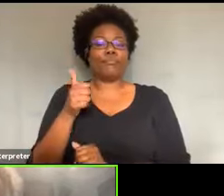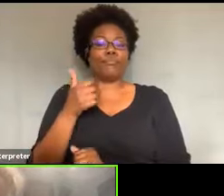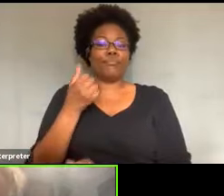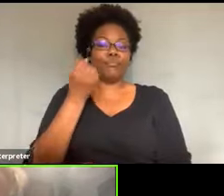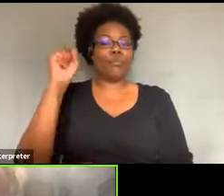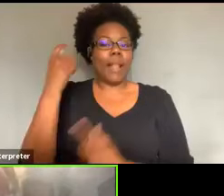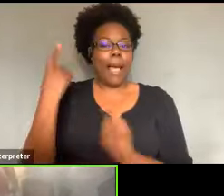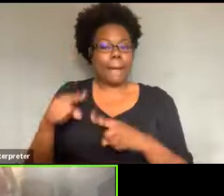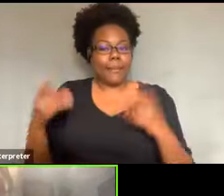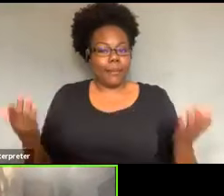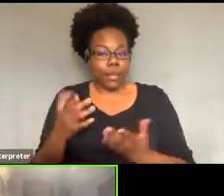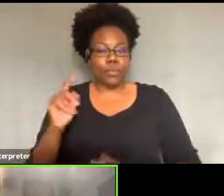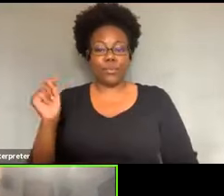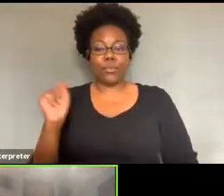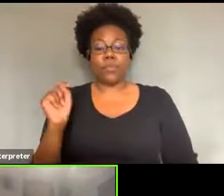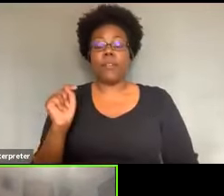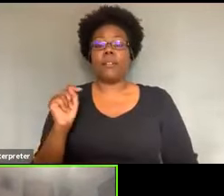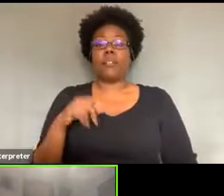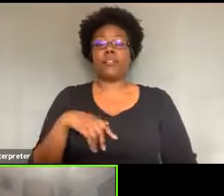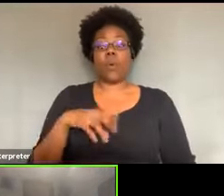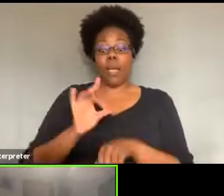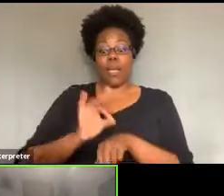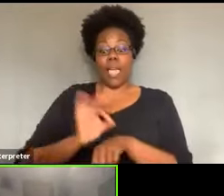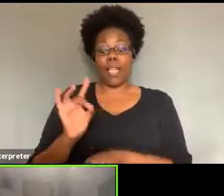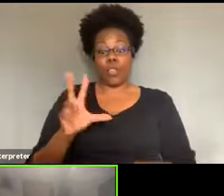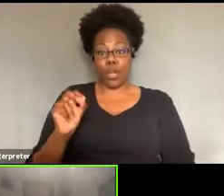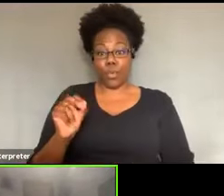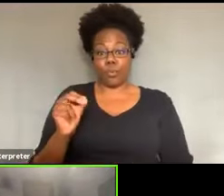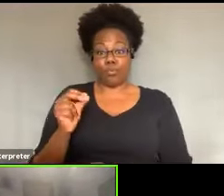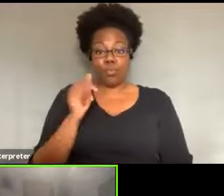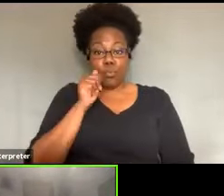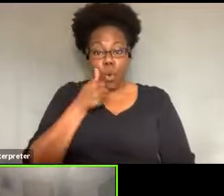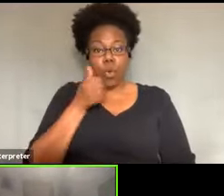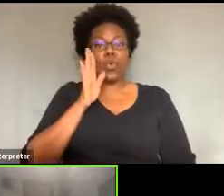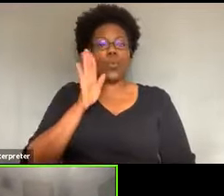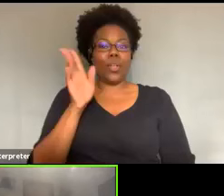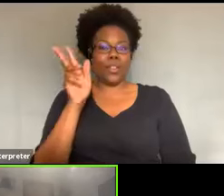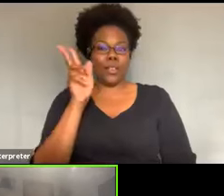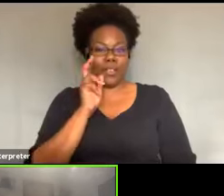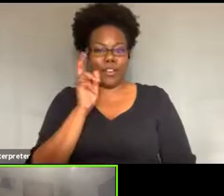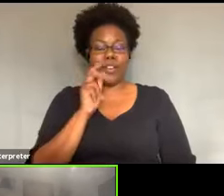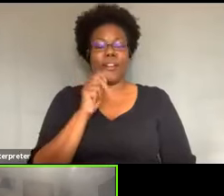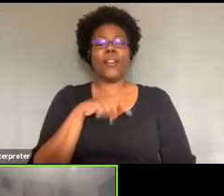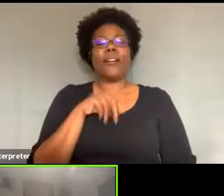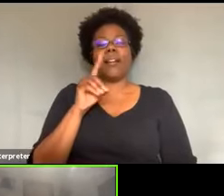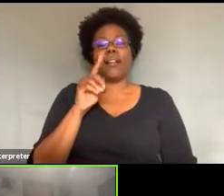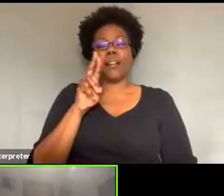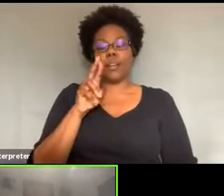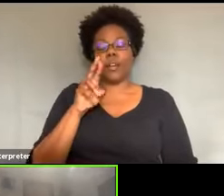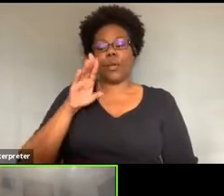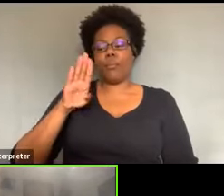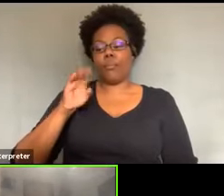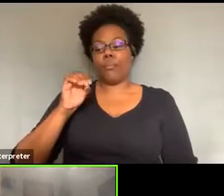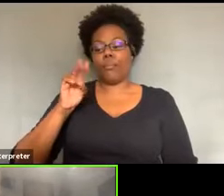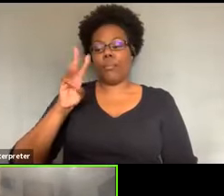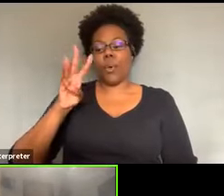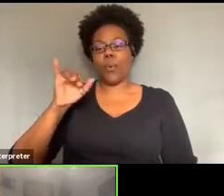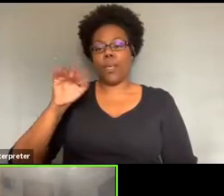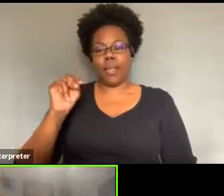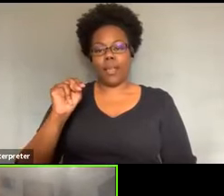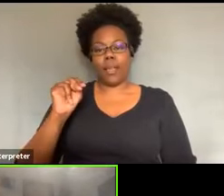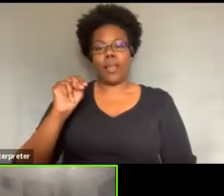you'll, you'll hear Dr. Bowens giving us some of the history and foundation about Tucson's 50th anniversary celebration.